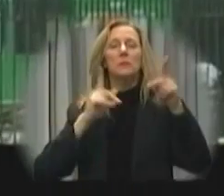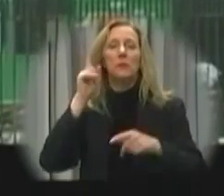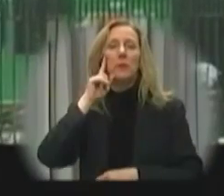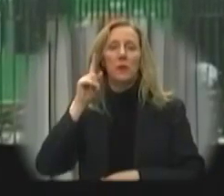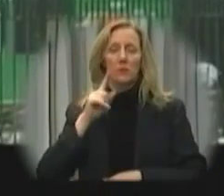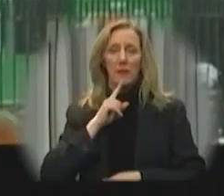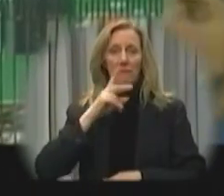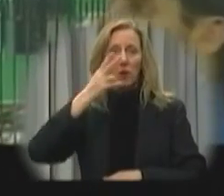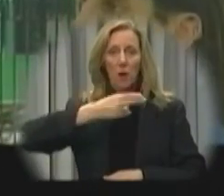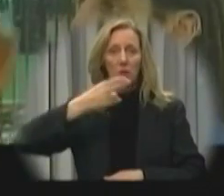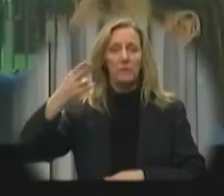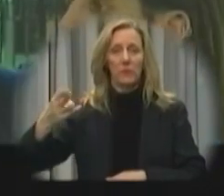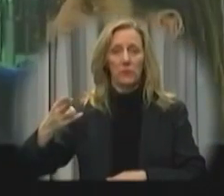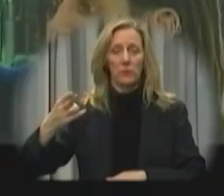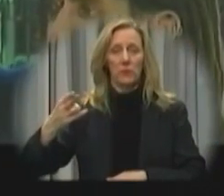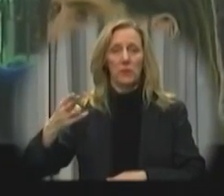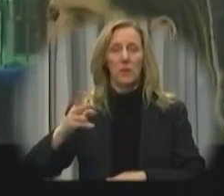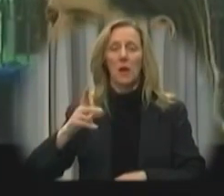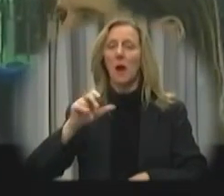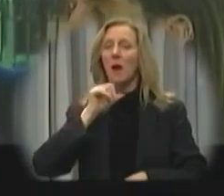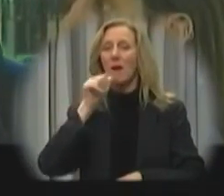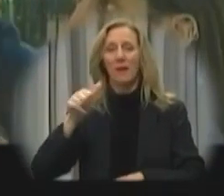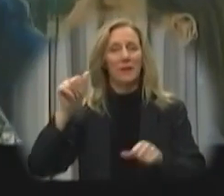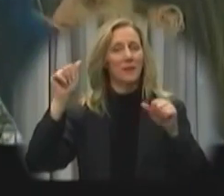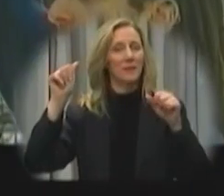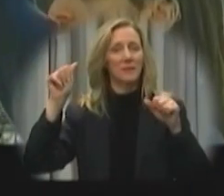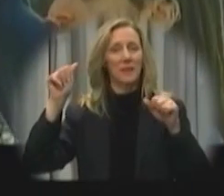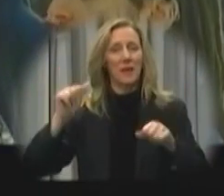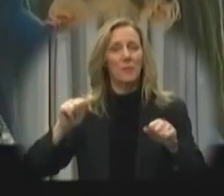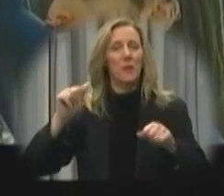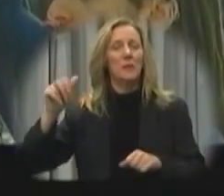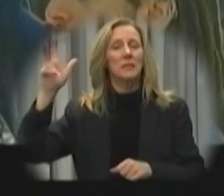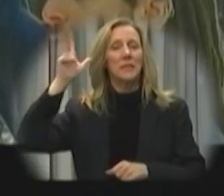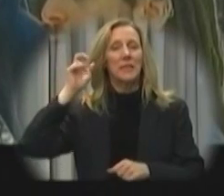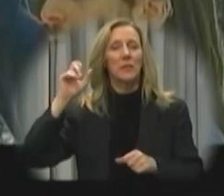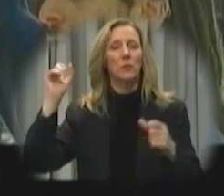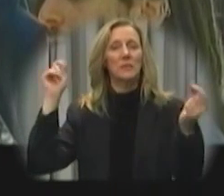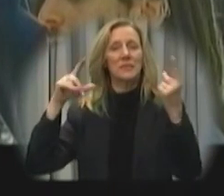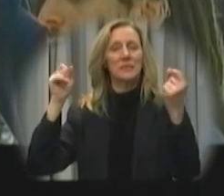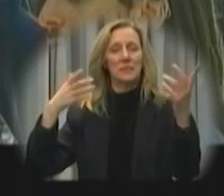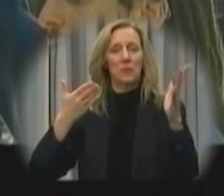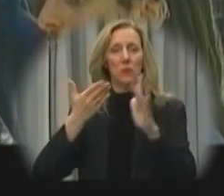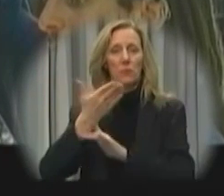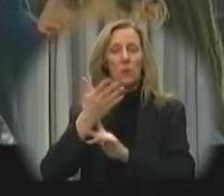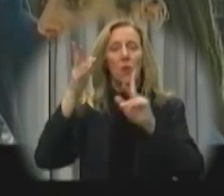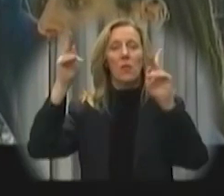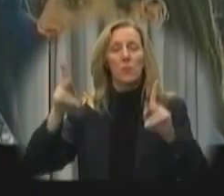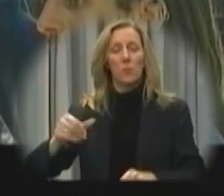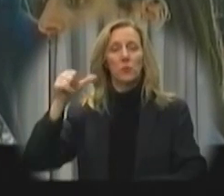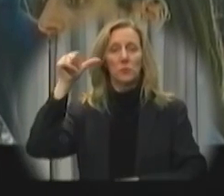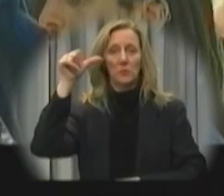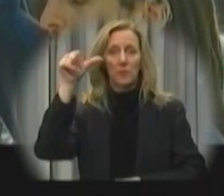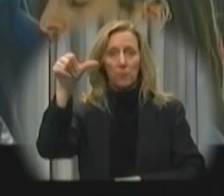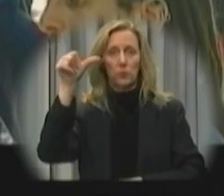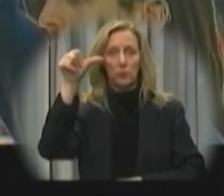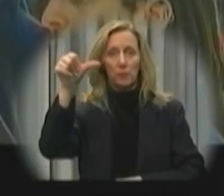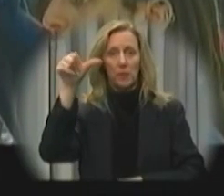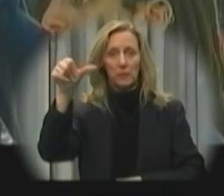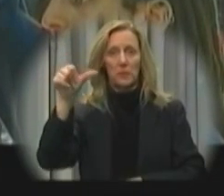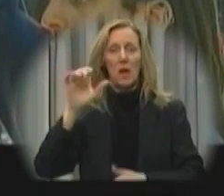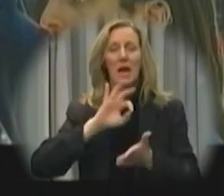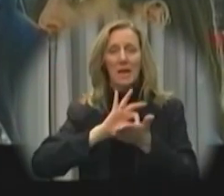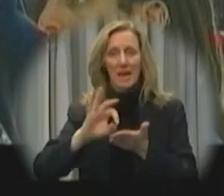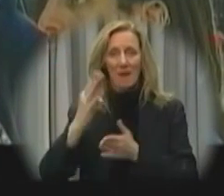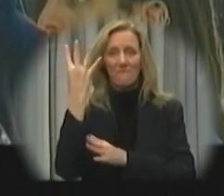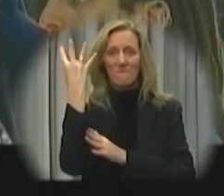Since people who are deaf or hard of hearing are unable to hear when the signal has gone through, the person who pushed the alert